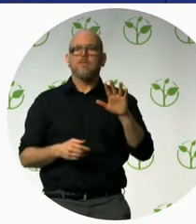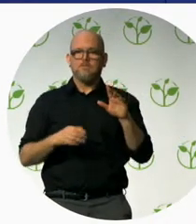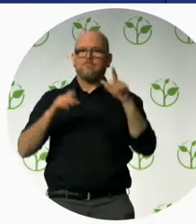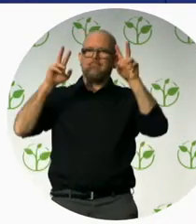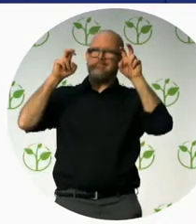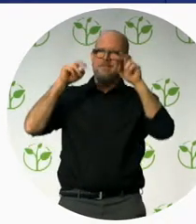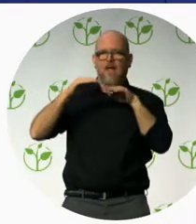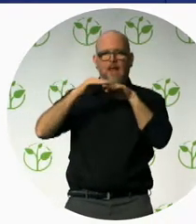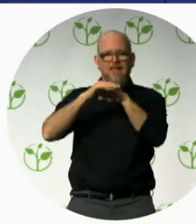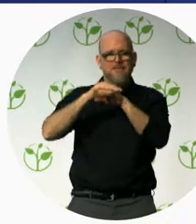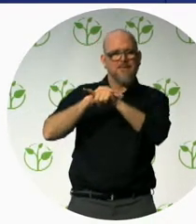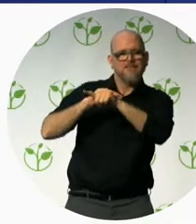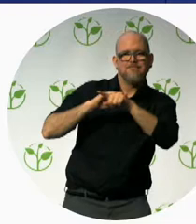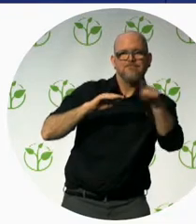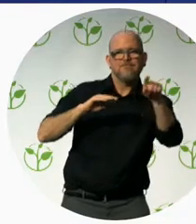tourist site.